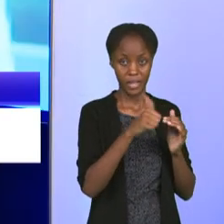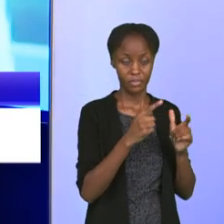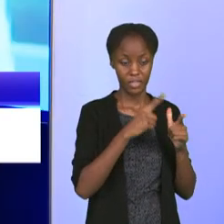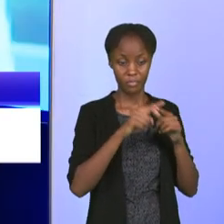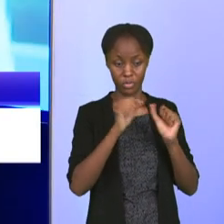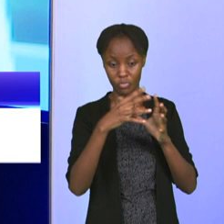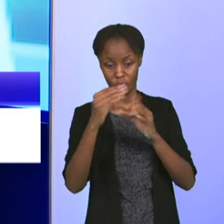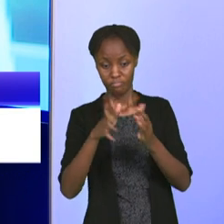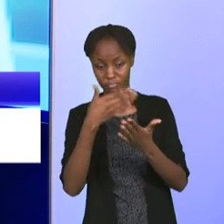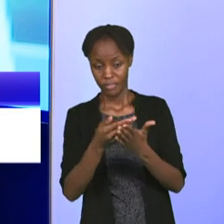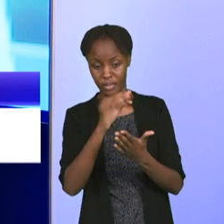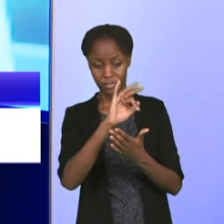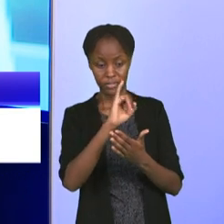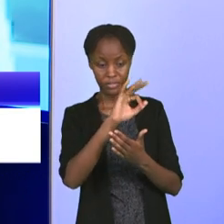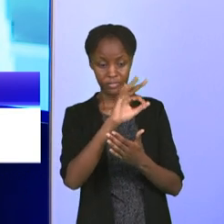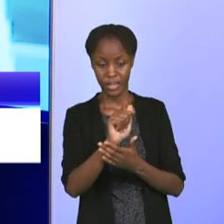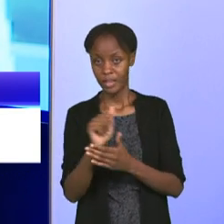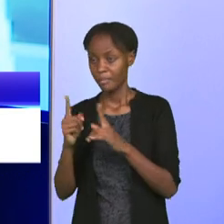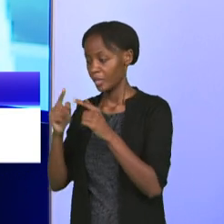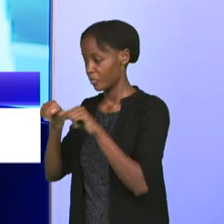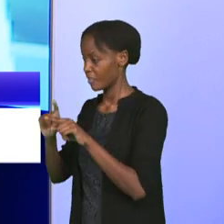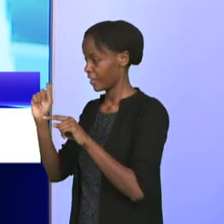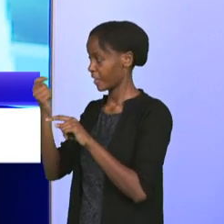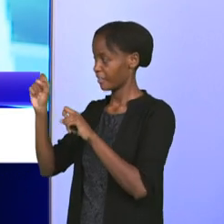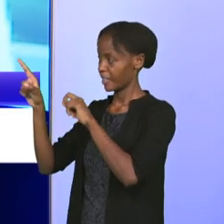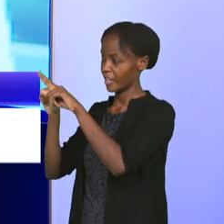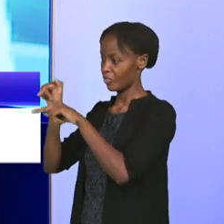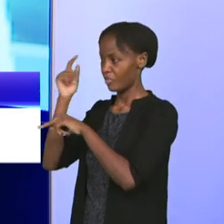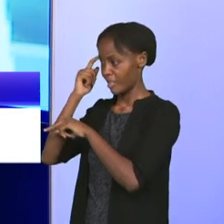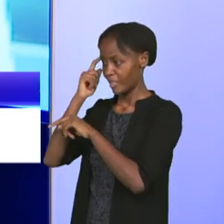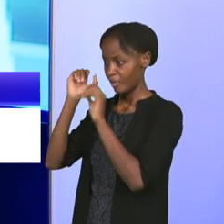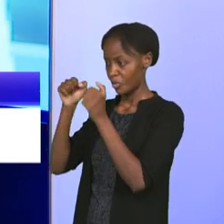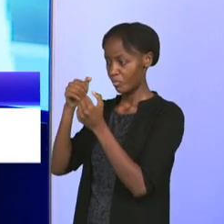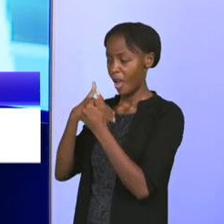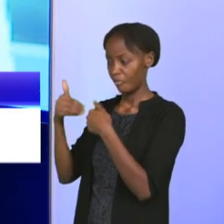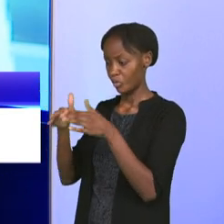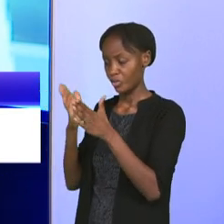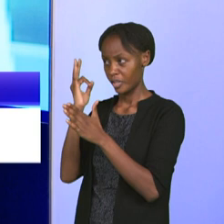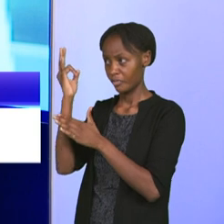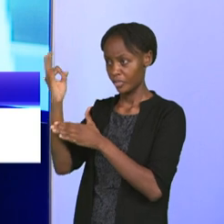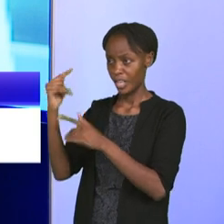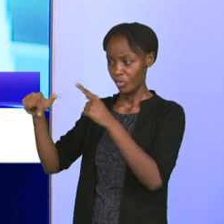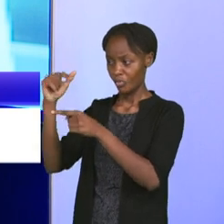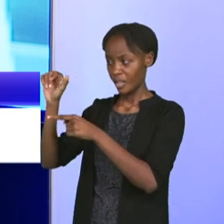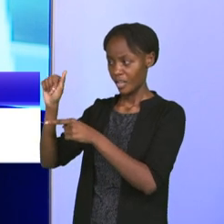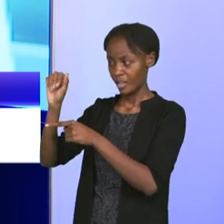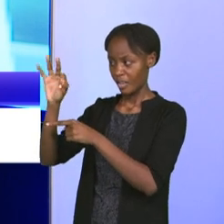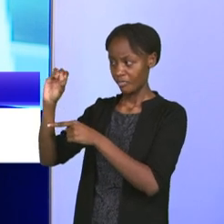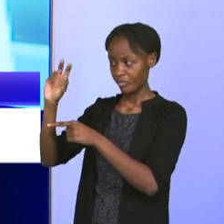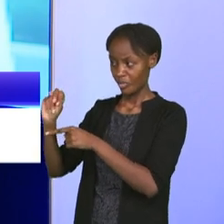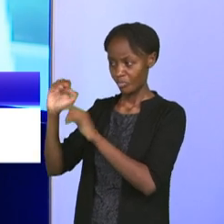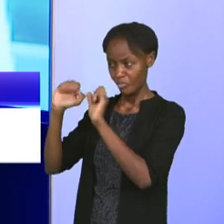look at Arambistas, if we can start with, do you think we are in a position in future to win the African Cup of Nations?